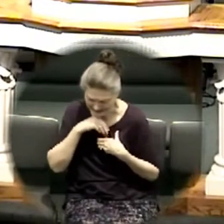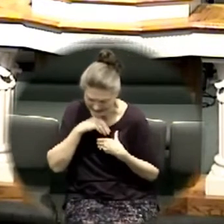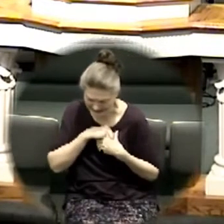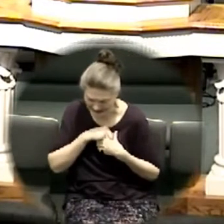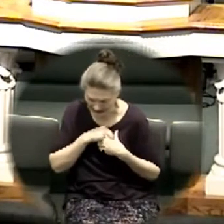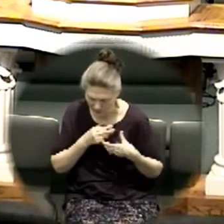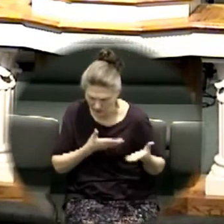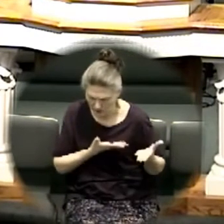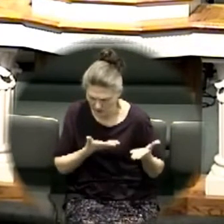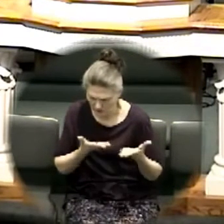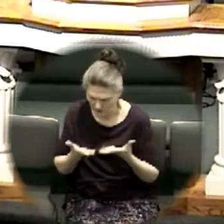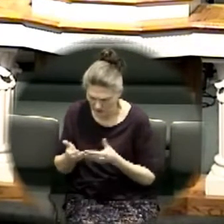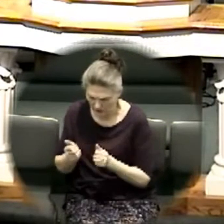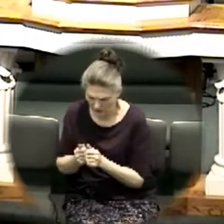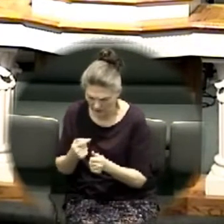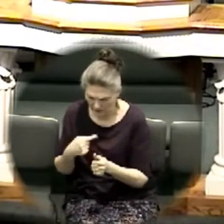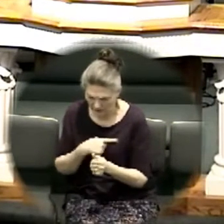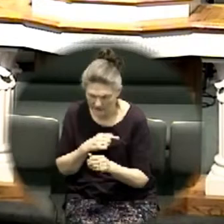across the river